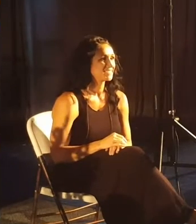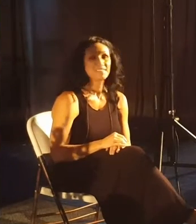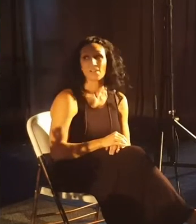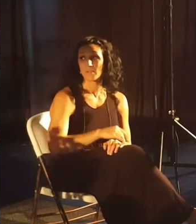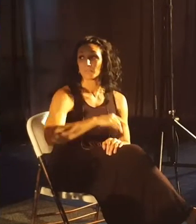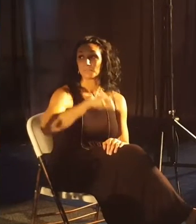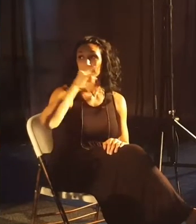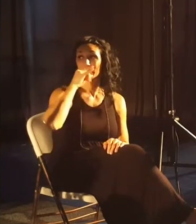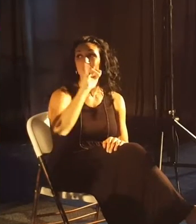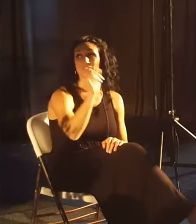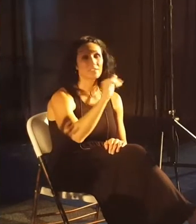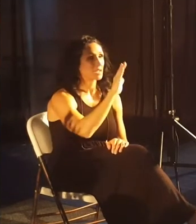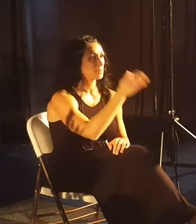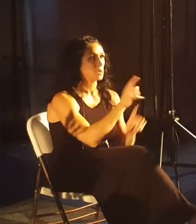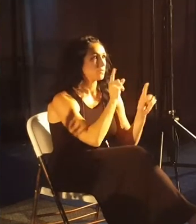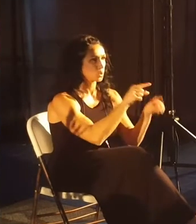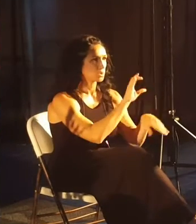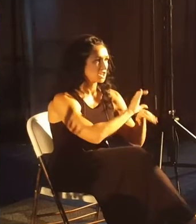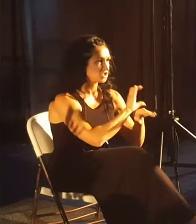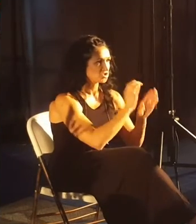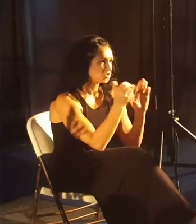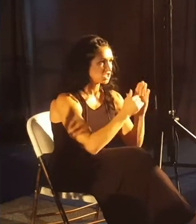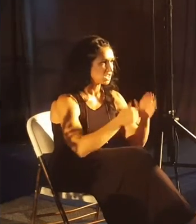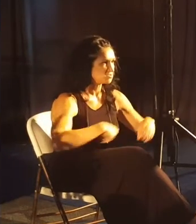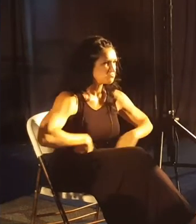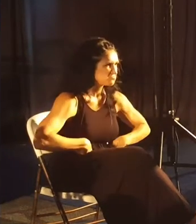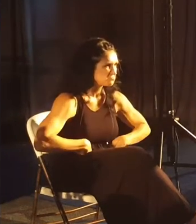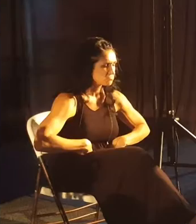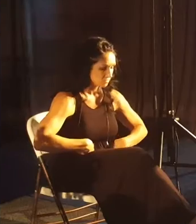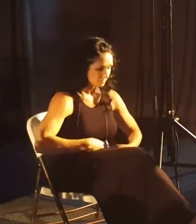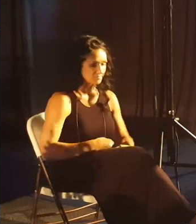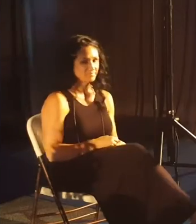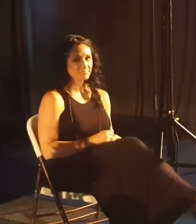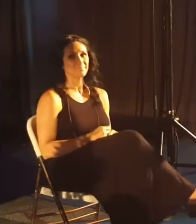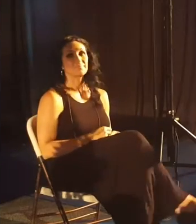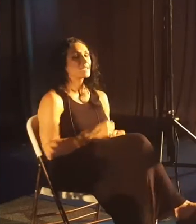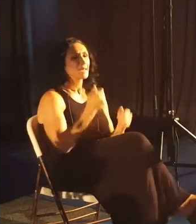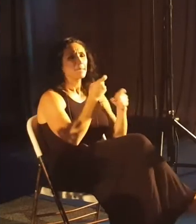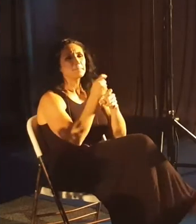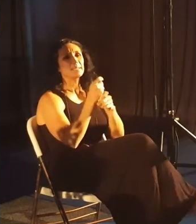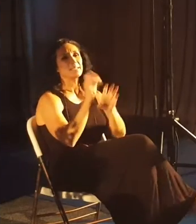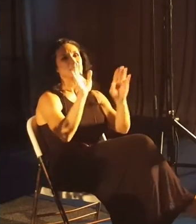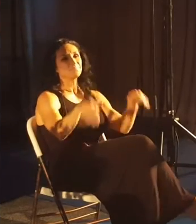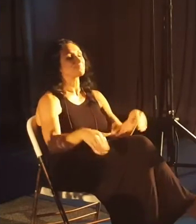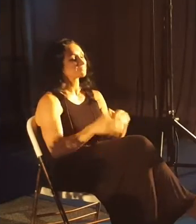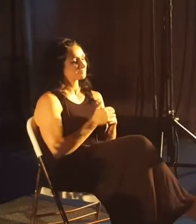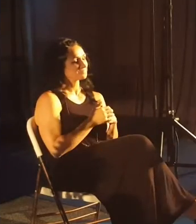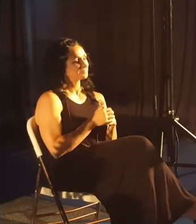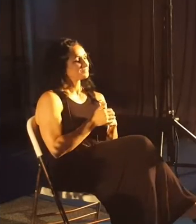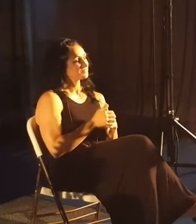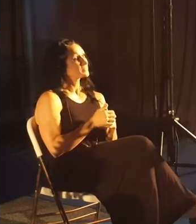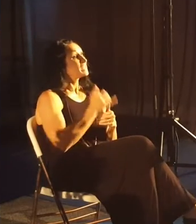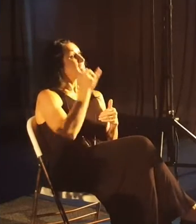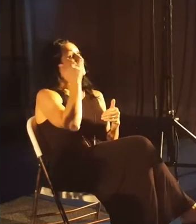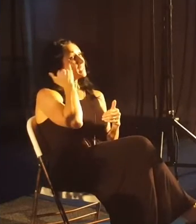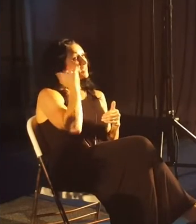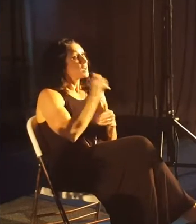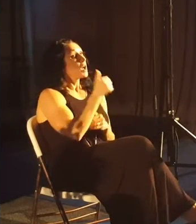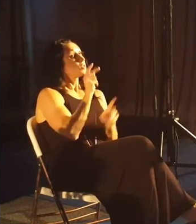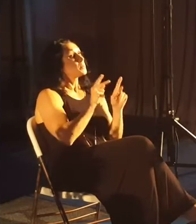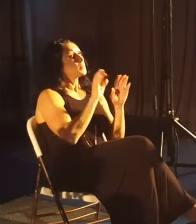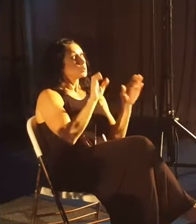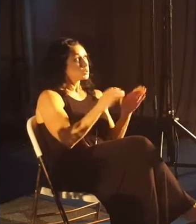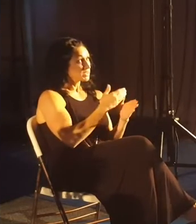The kids are like, I'm never going back to that church again. No, I'm kidding. I'm mostly kidding. But if other people are doing